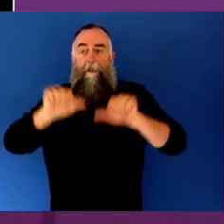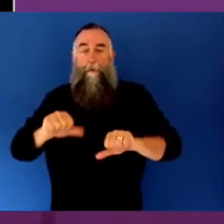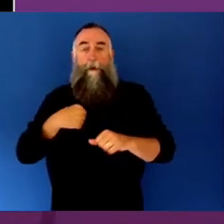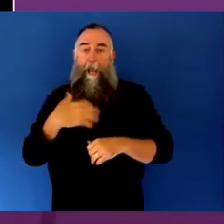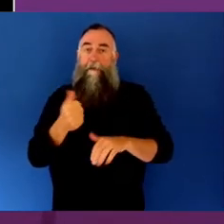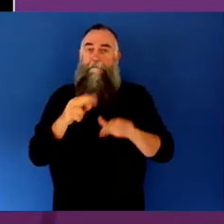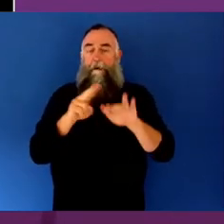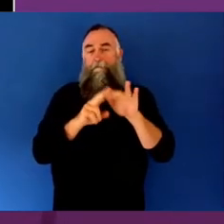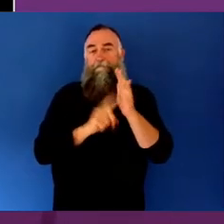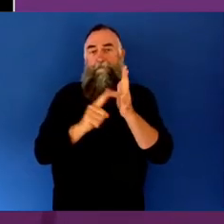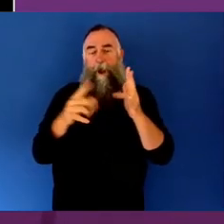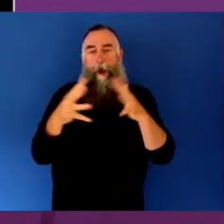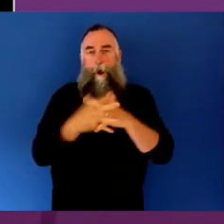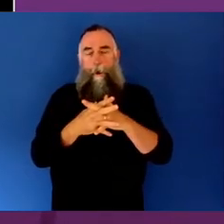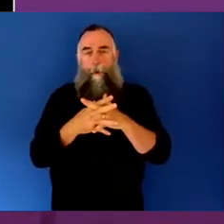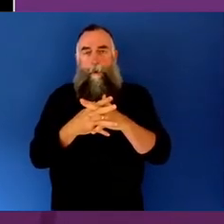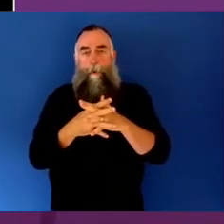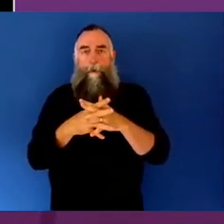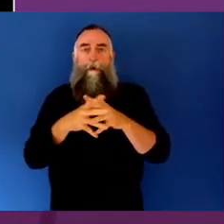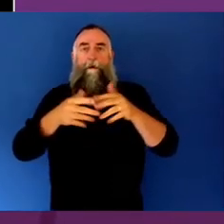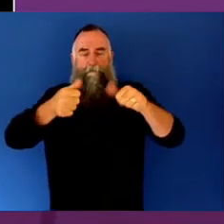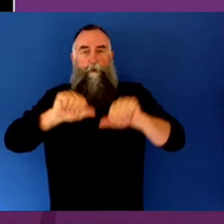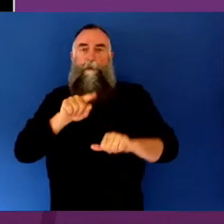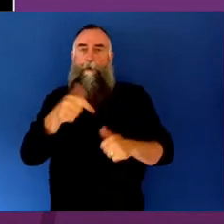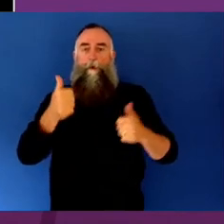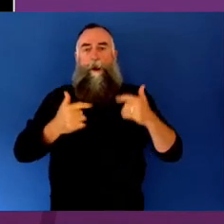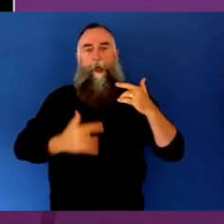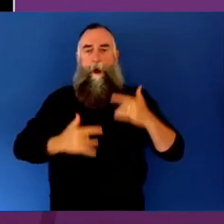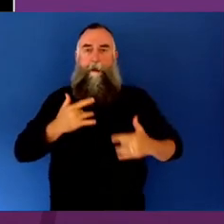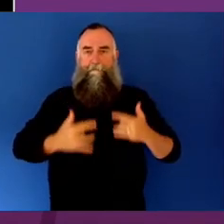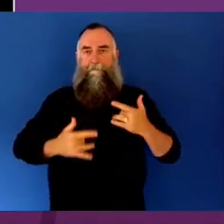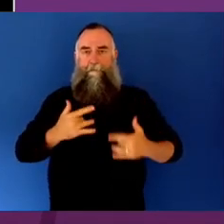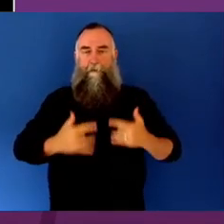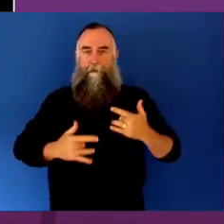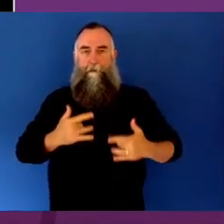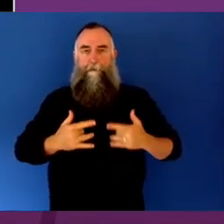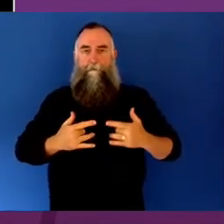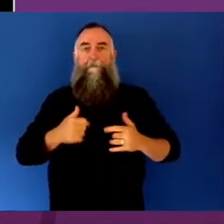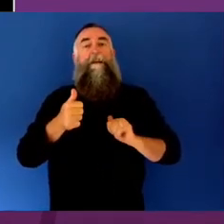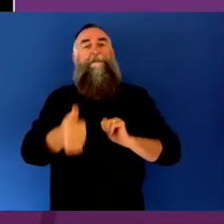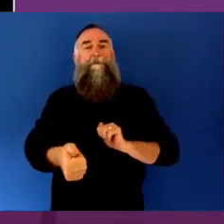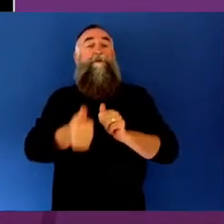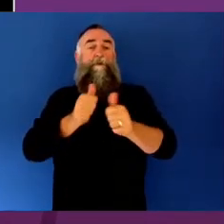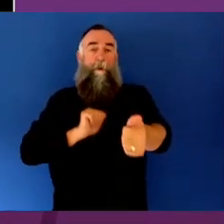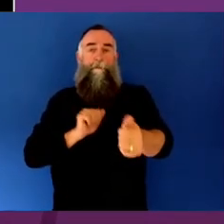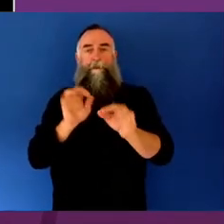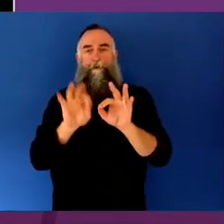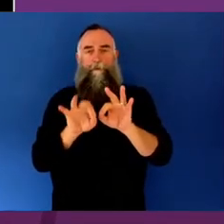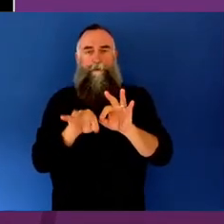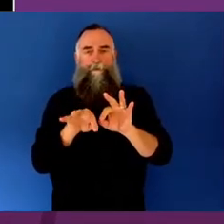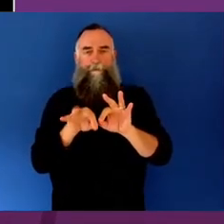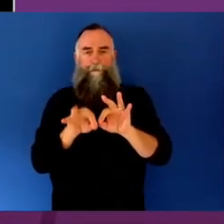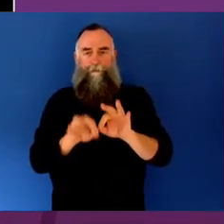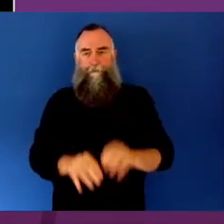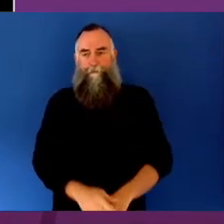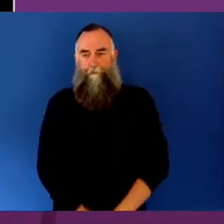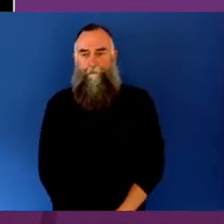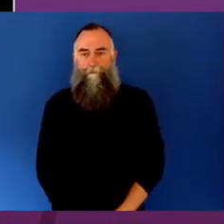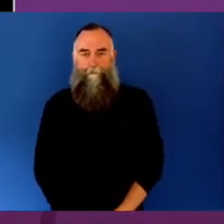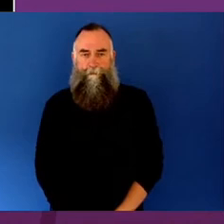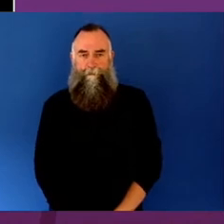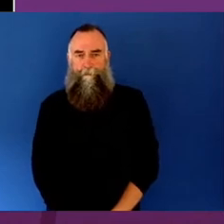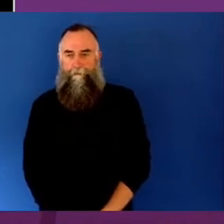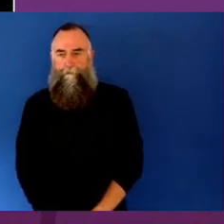it means to live a contributing life, not just for us individually or our communities, but also our